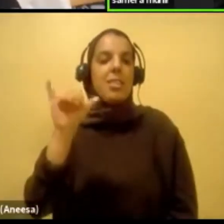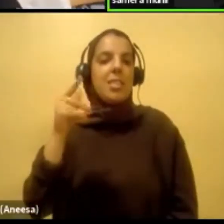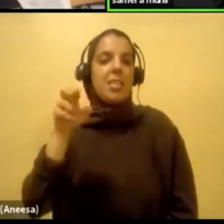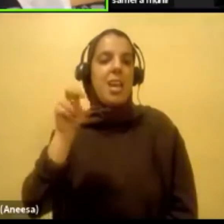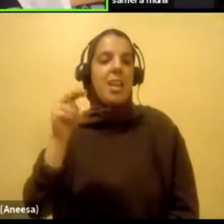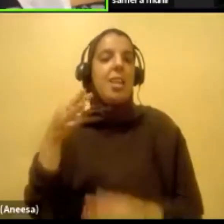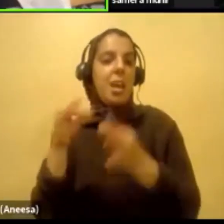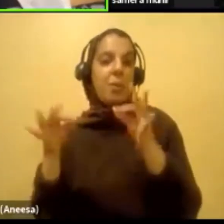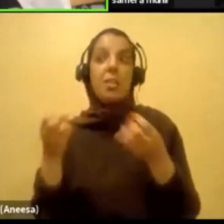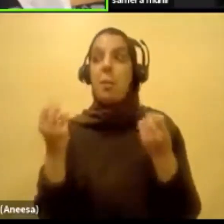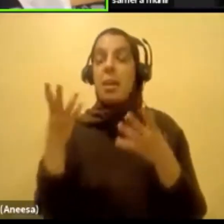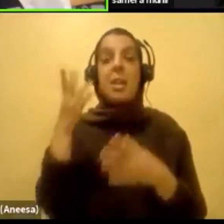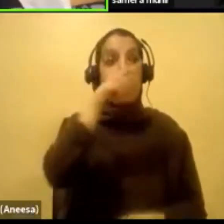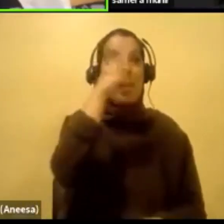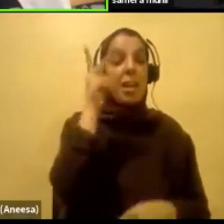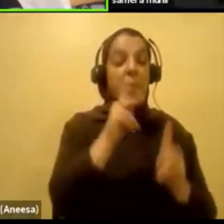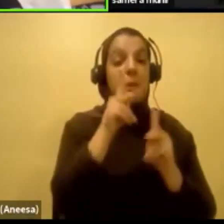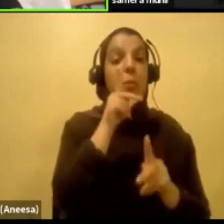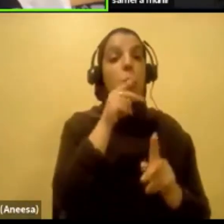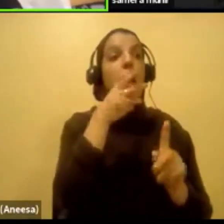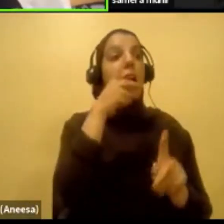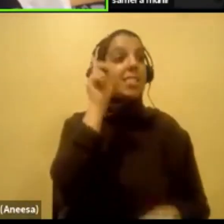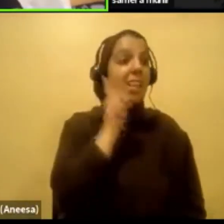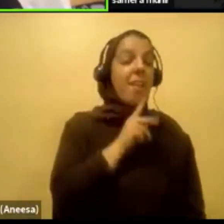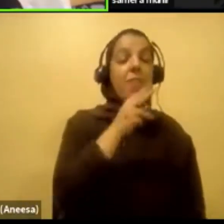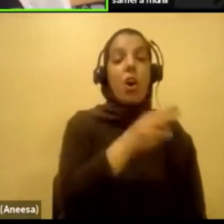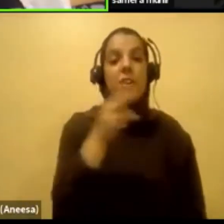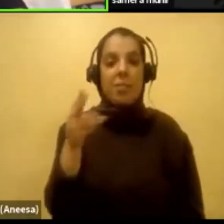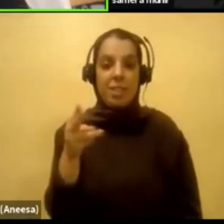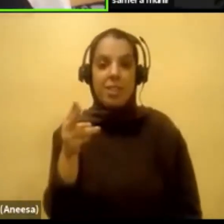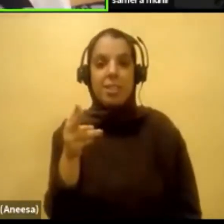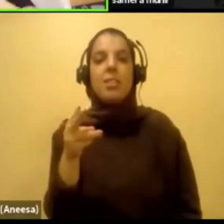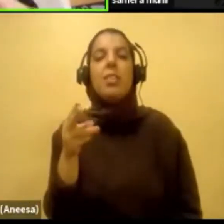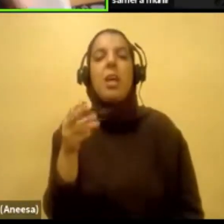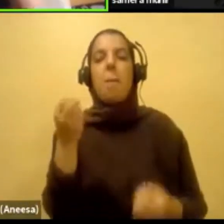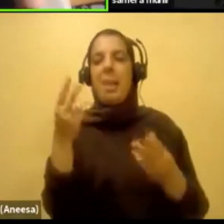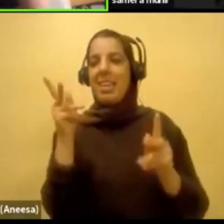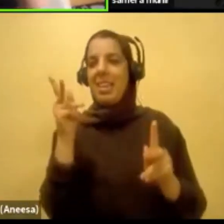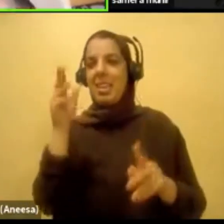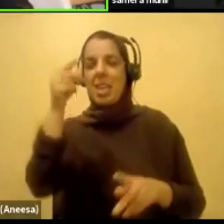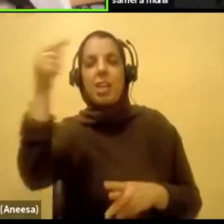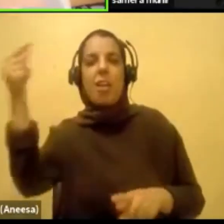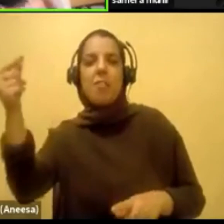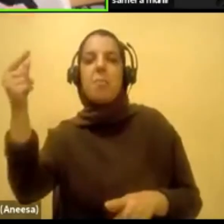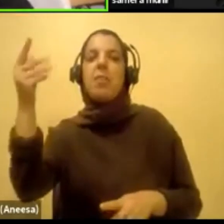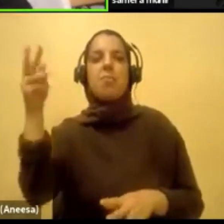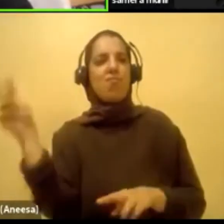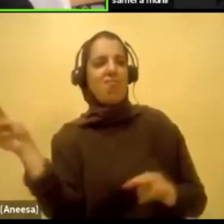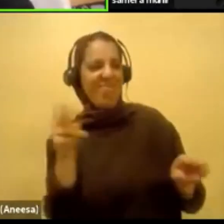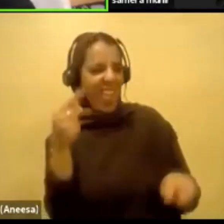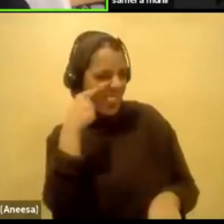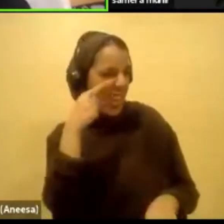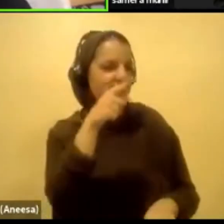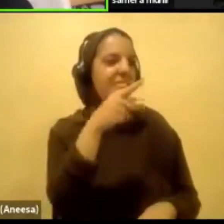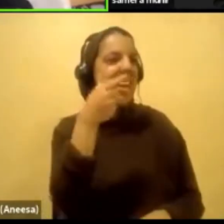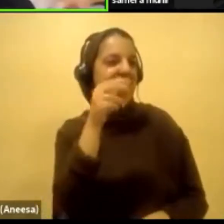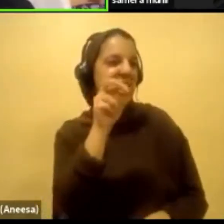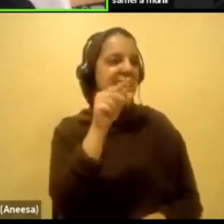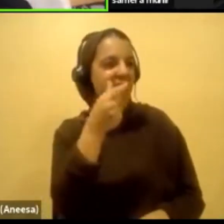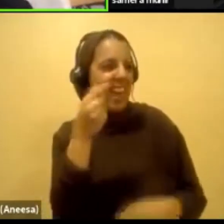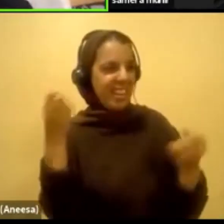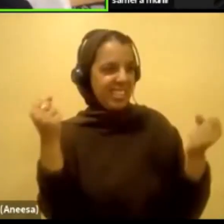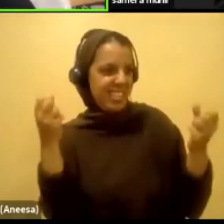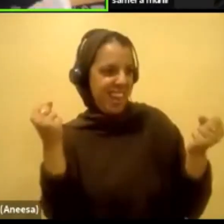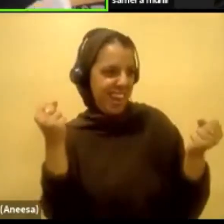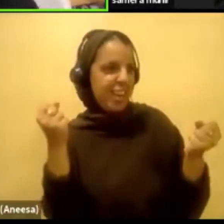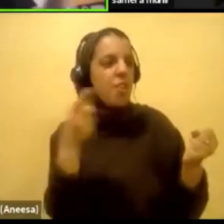who are Deaf and hard of hearing are targeted by, um, officials because of gang signs, and that gets them in a lot of trouble. So like, these things can be